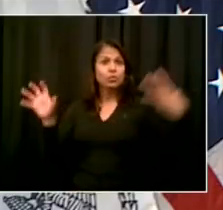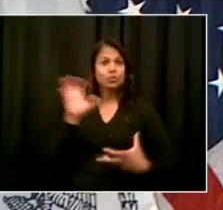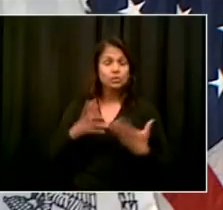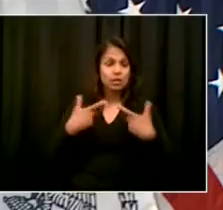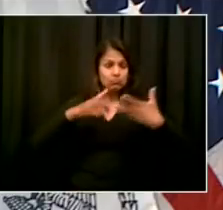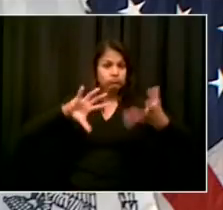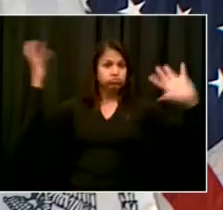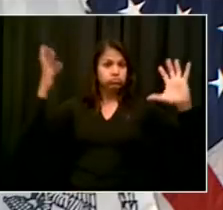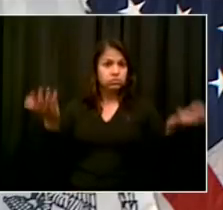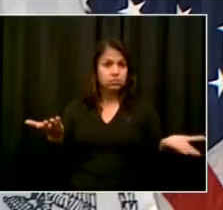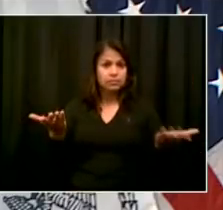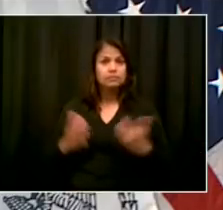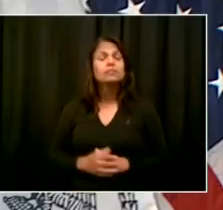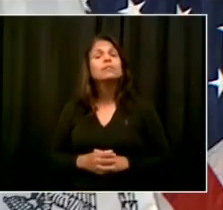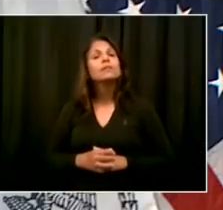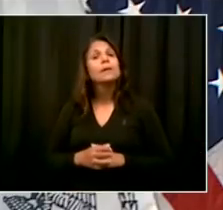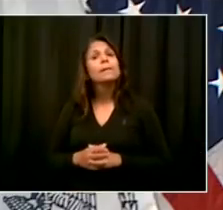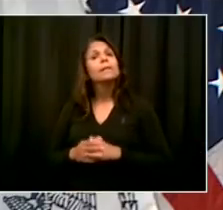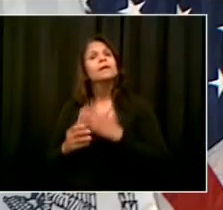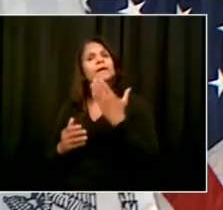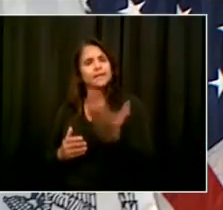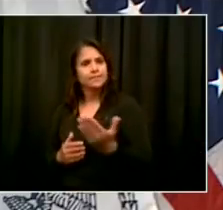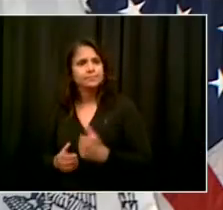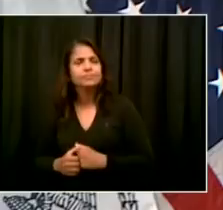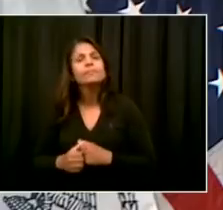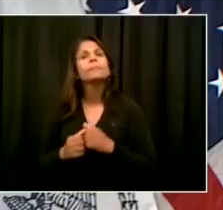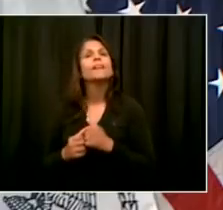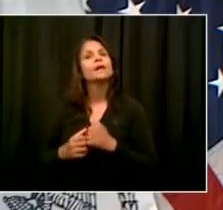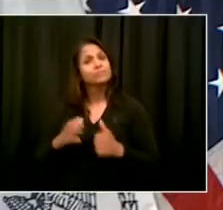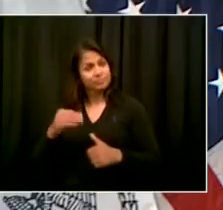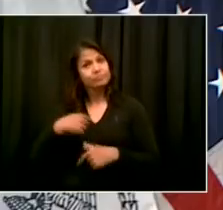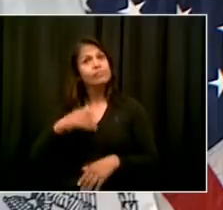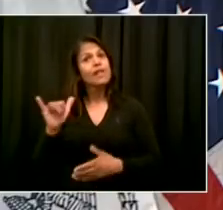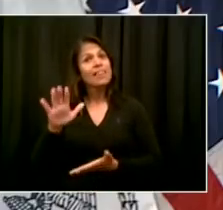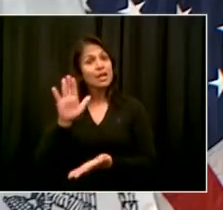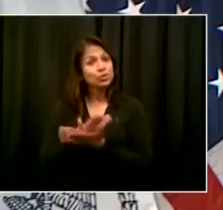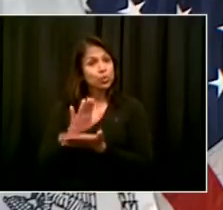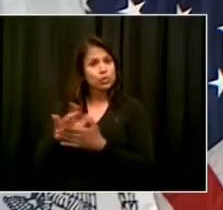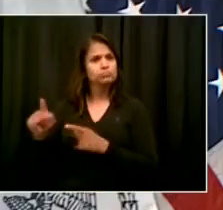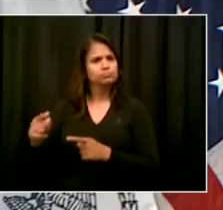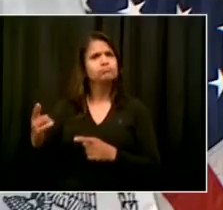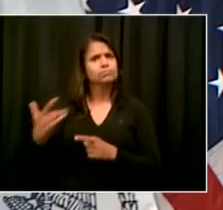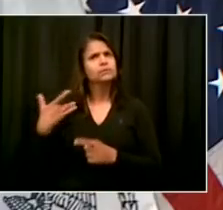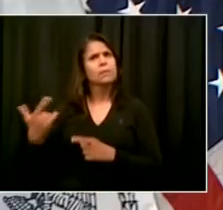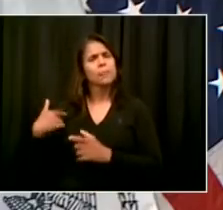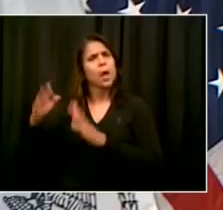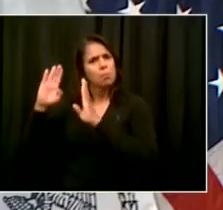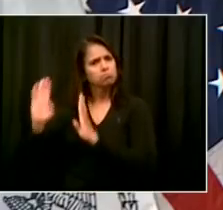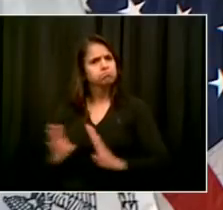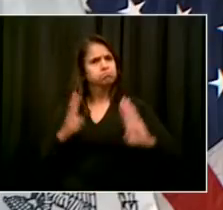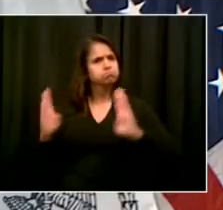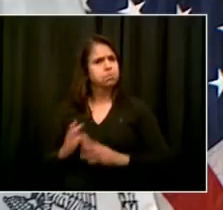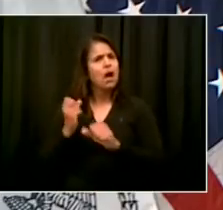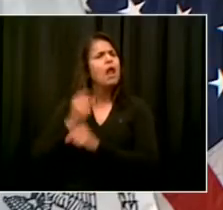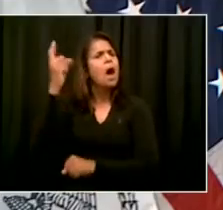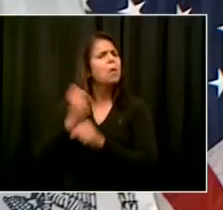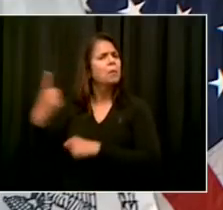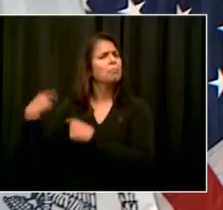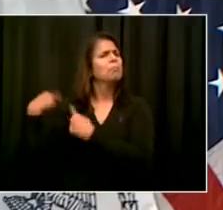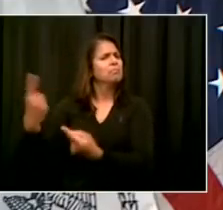no pandemic, there are still weeks that go on in the beginning of the school year where final adjustments are being made in staffing.